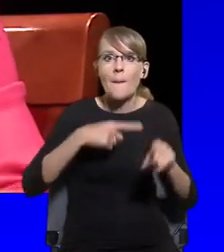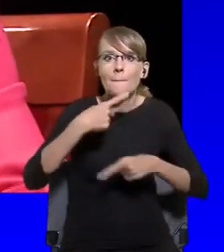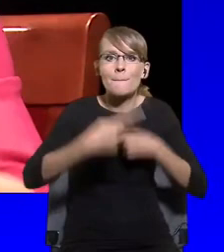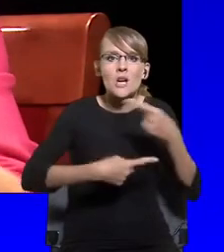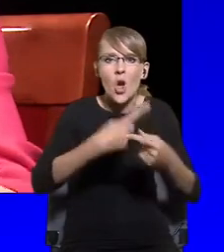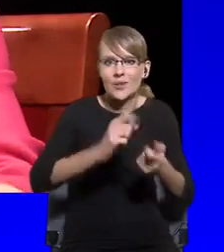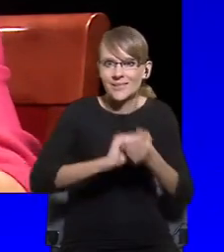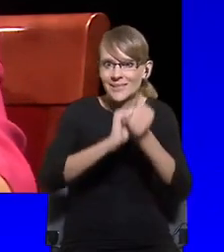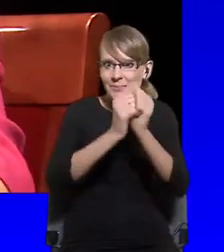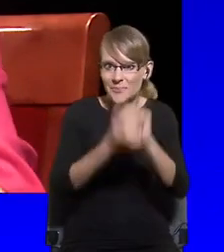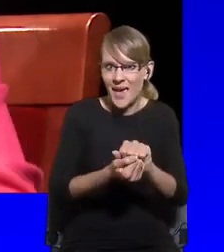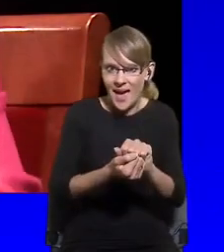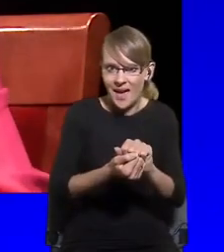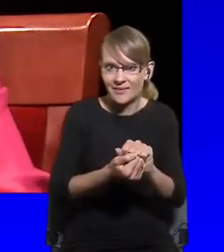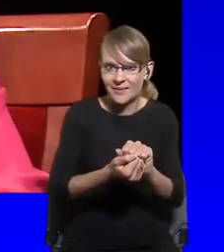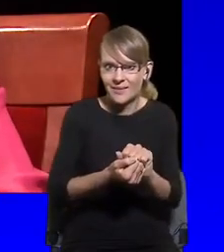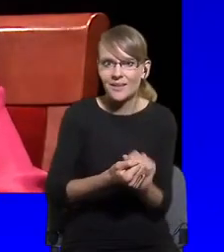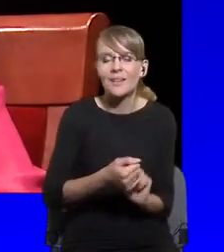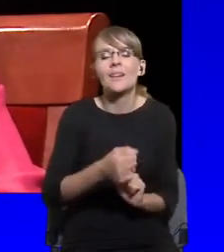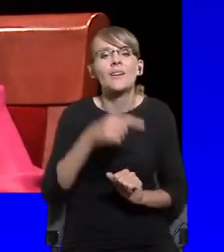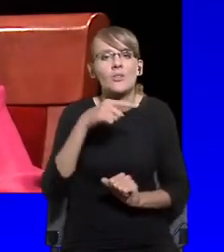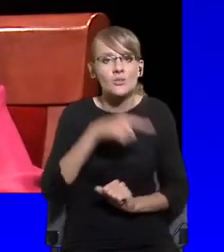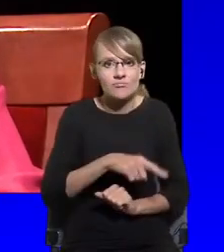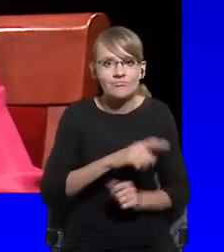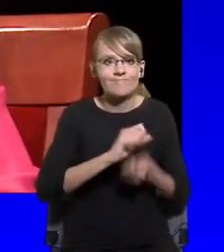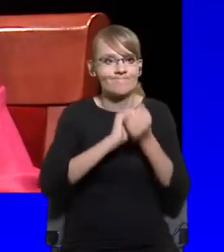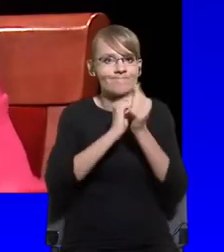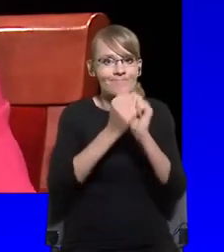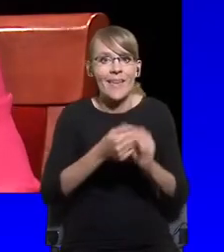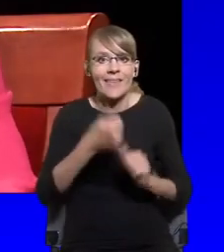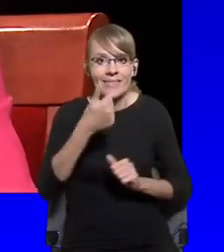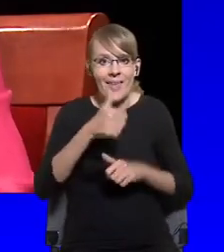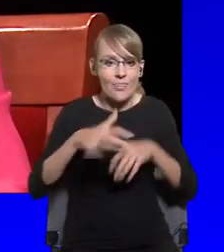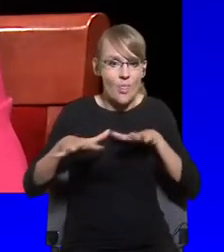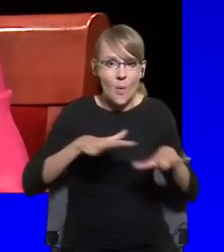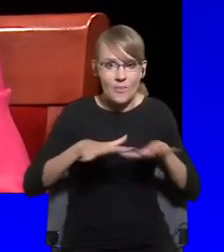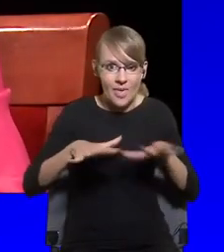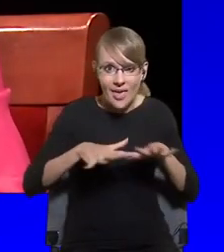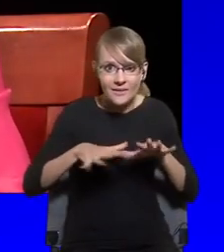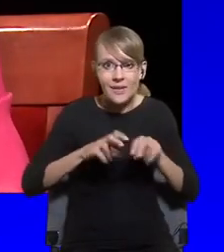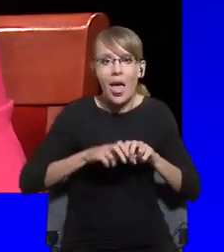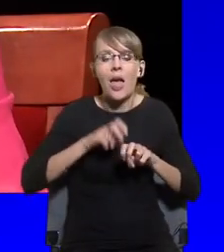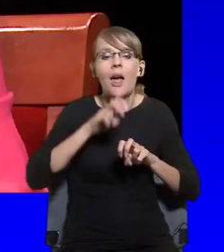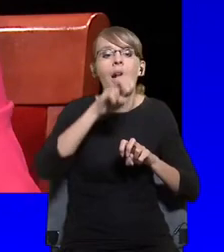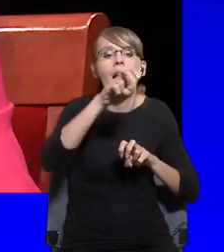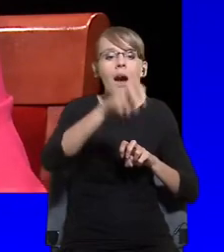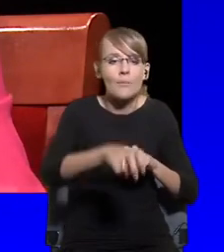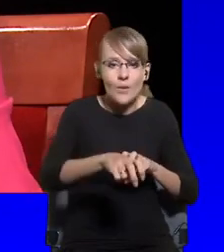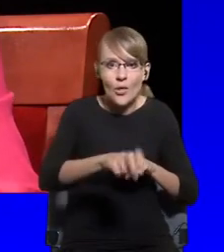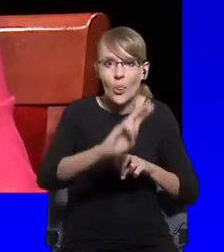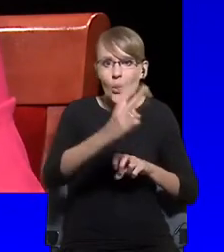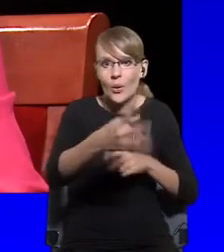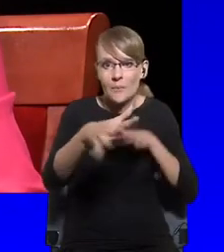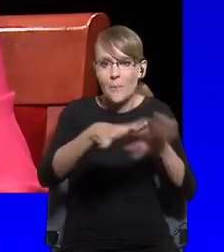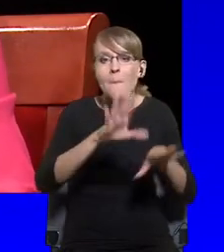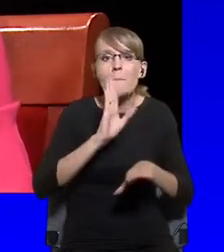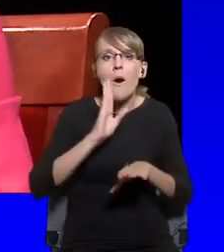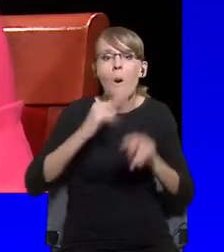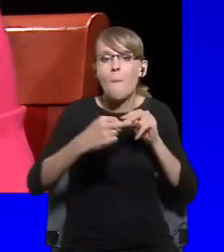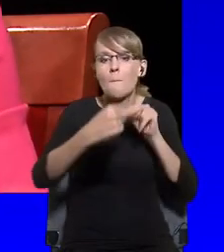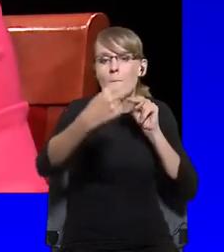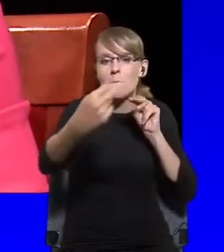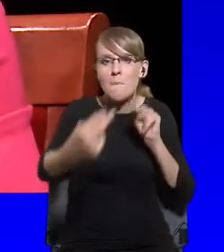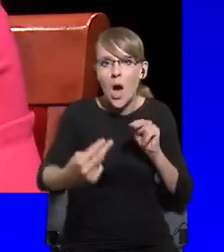of going from one place to another, just like a bridge. Going through the process without even knowing yet